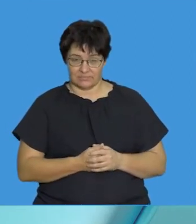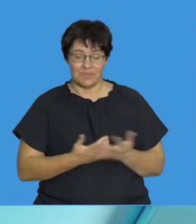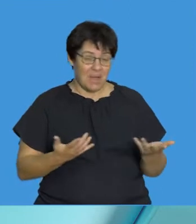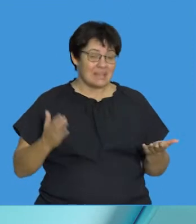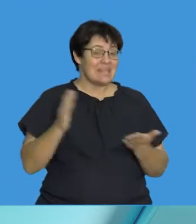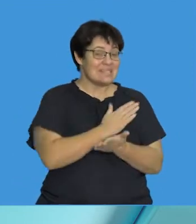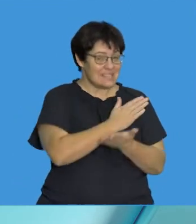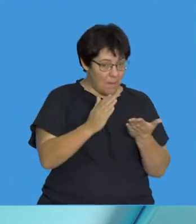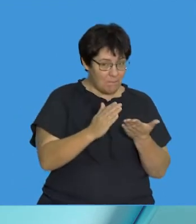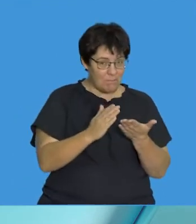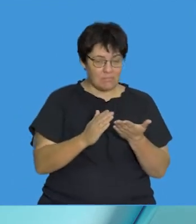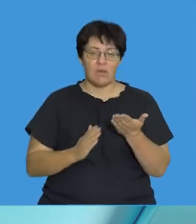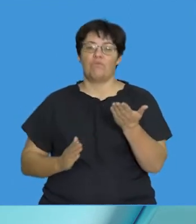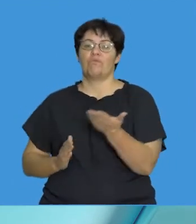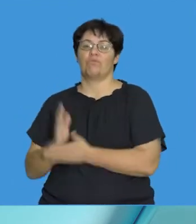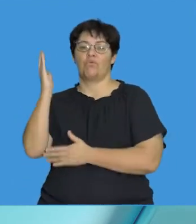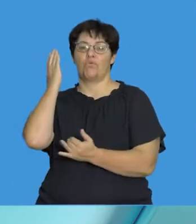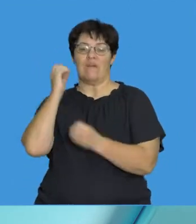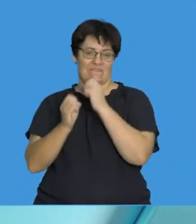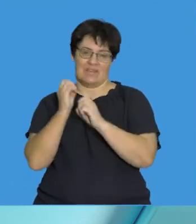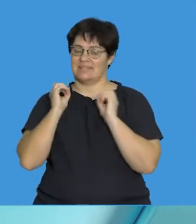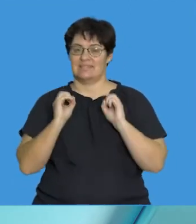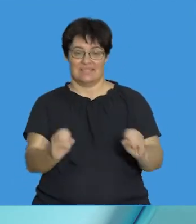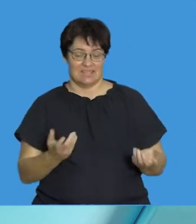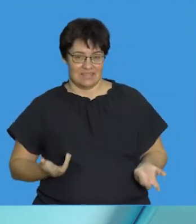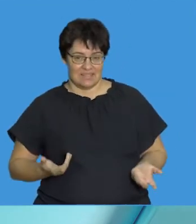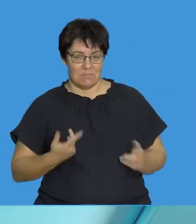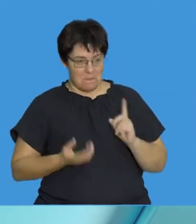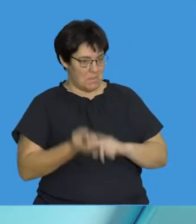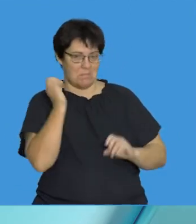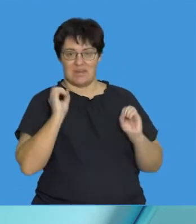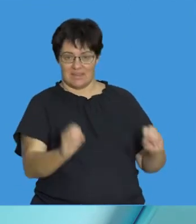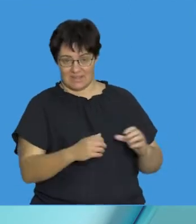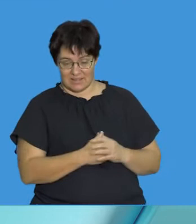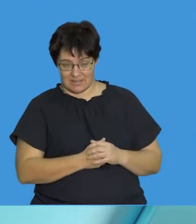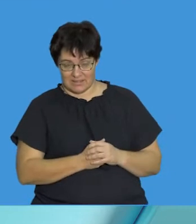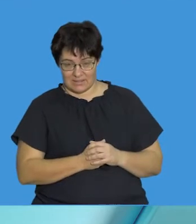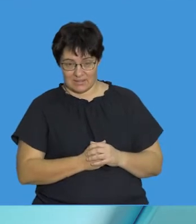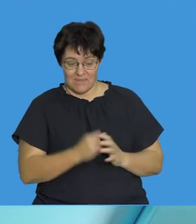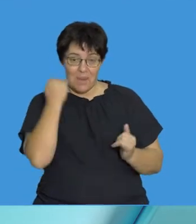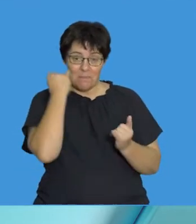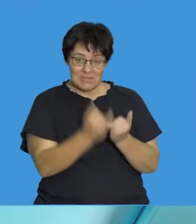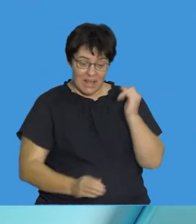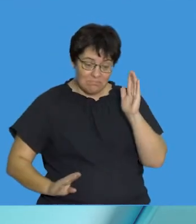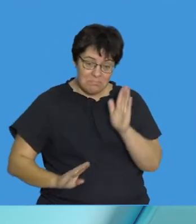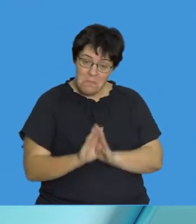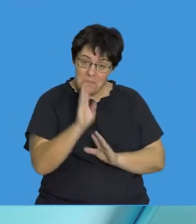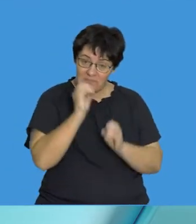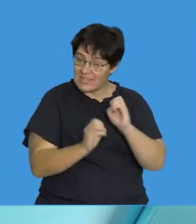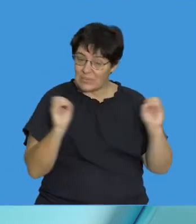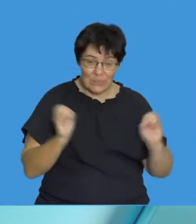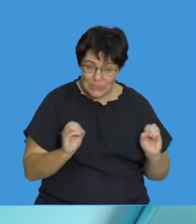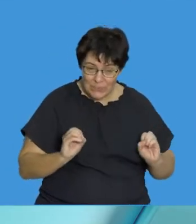However, some mistakes do go by without being picked up. And often when a mistake hasn't been